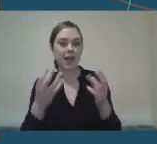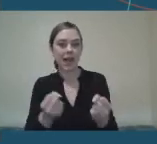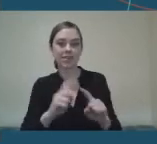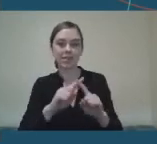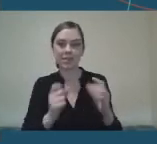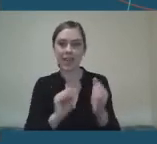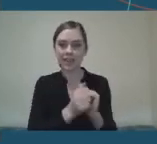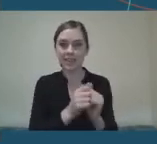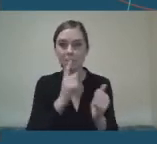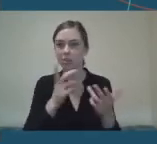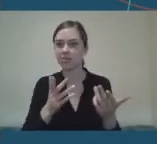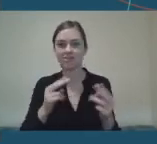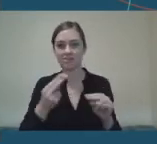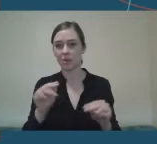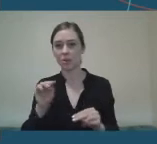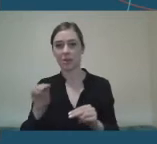possible during those times.